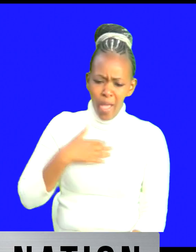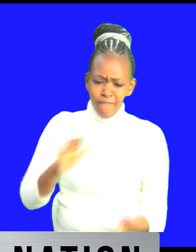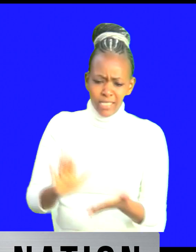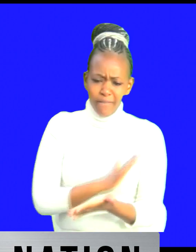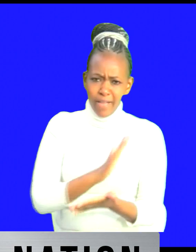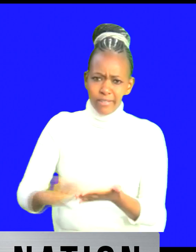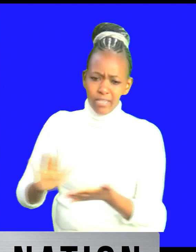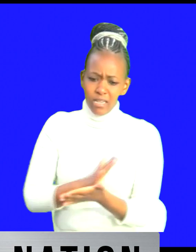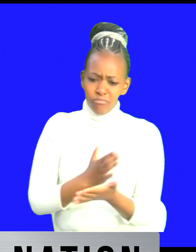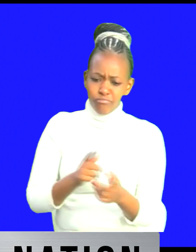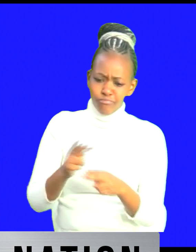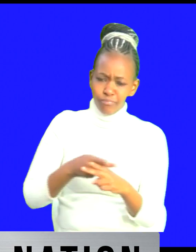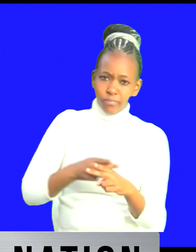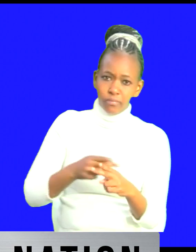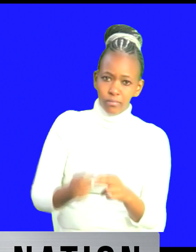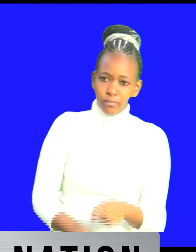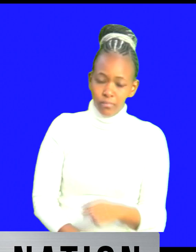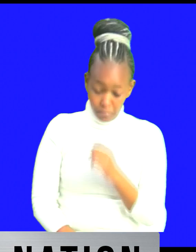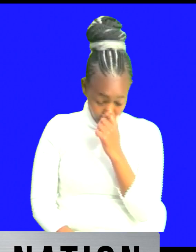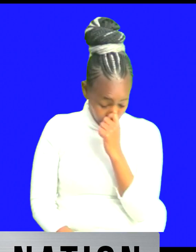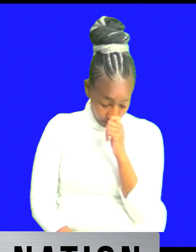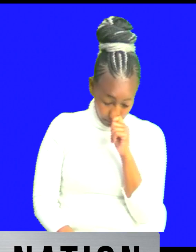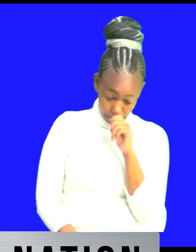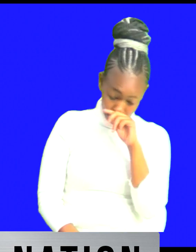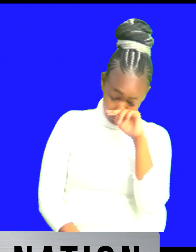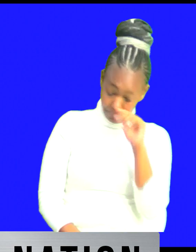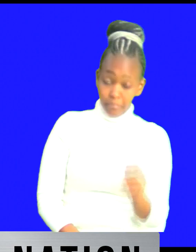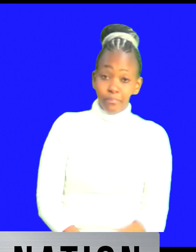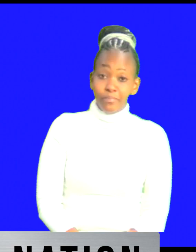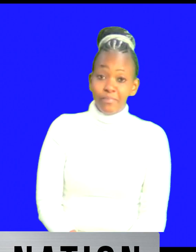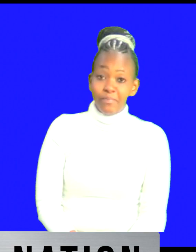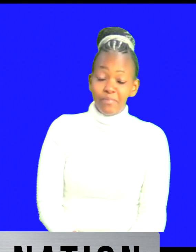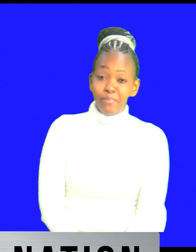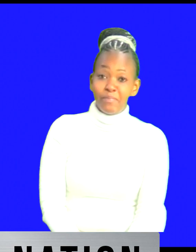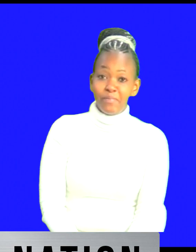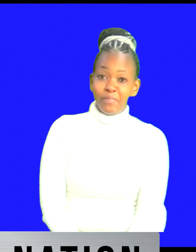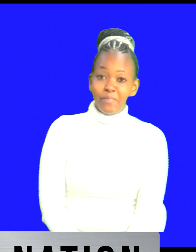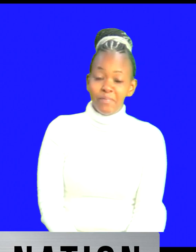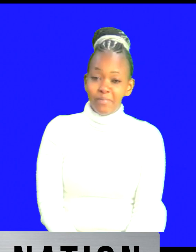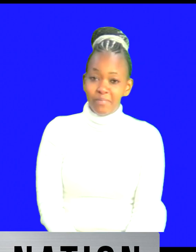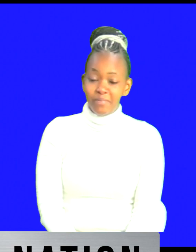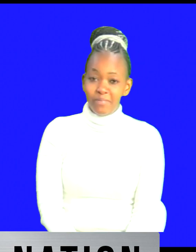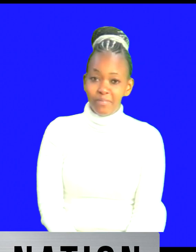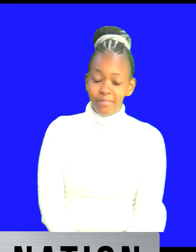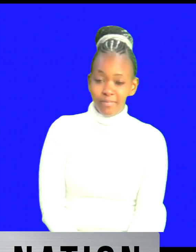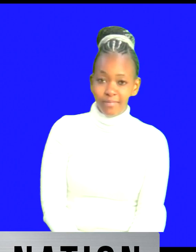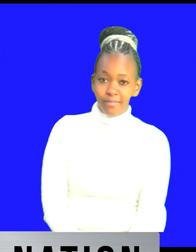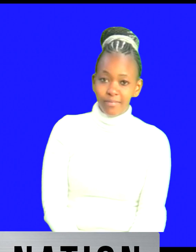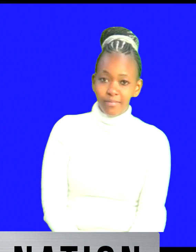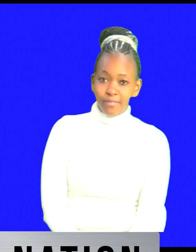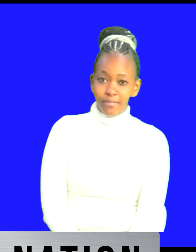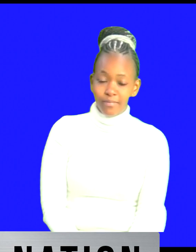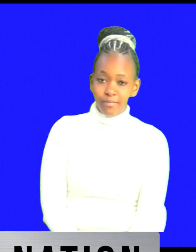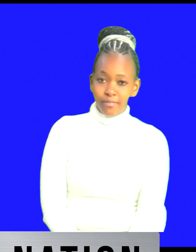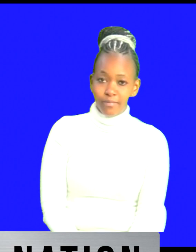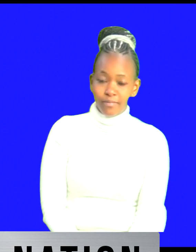people who are doing the right thing i remember you you you put me on spot the other time nicholas and you told me somebody